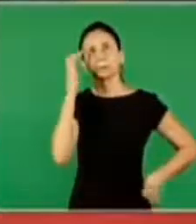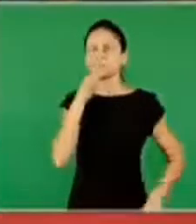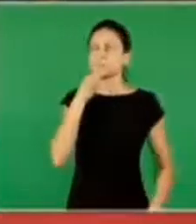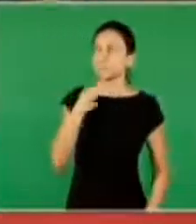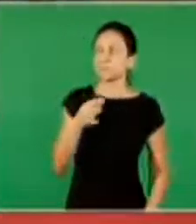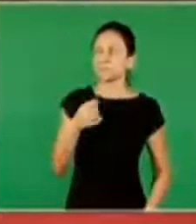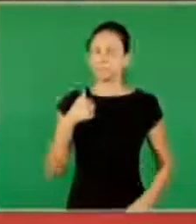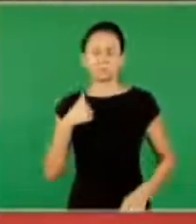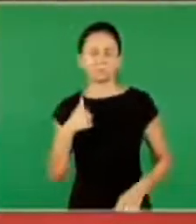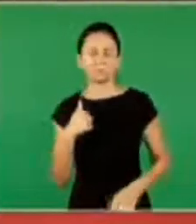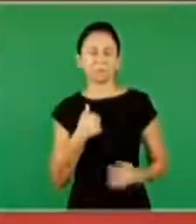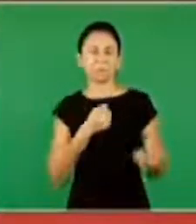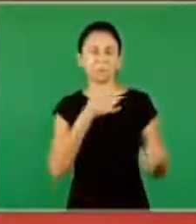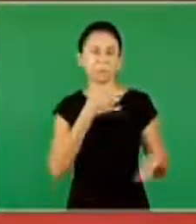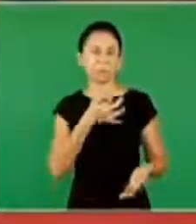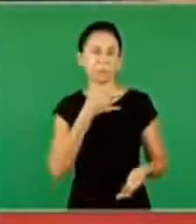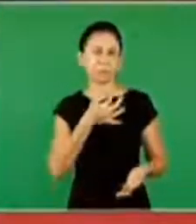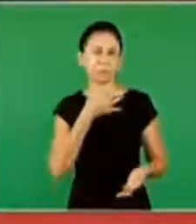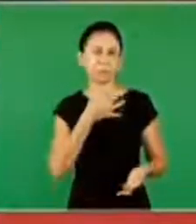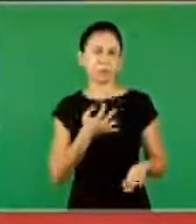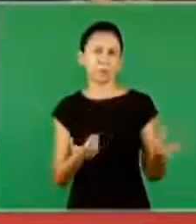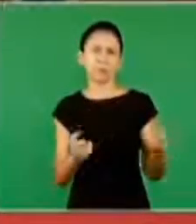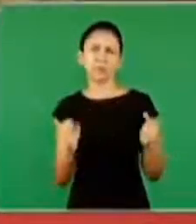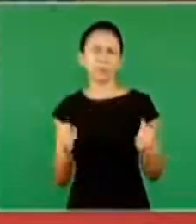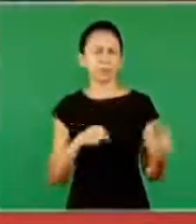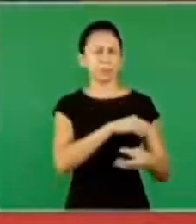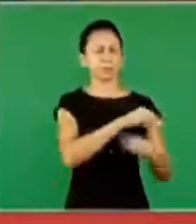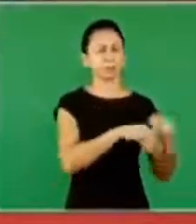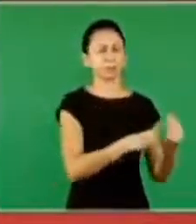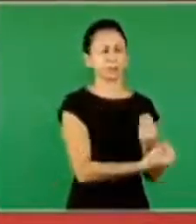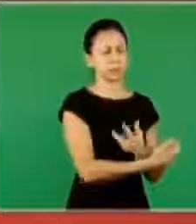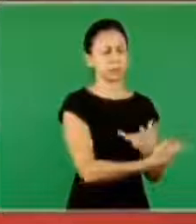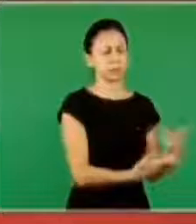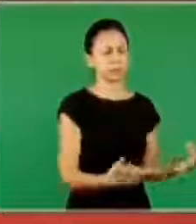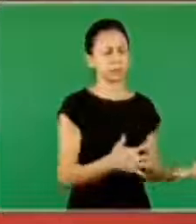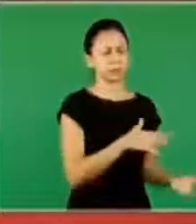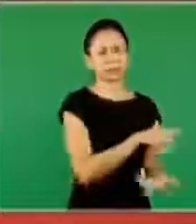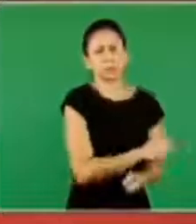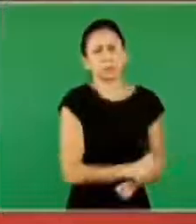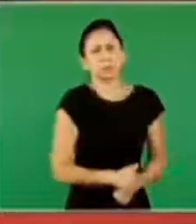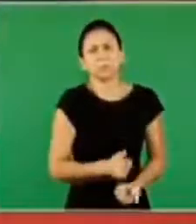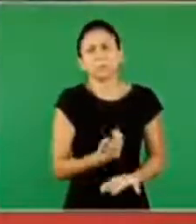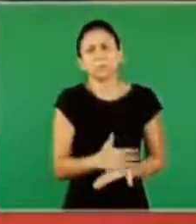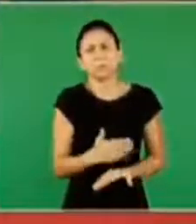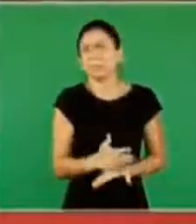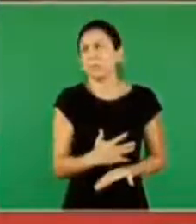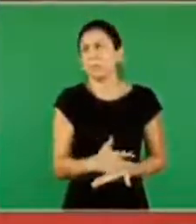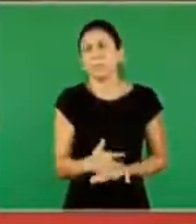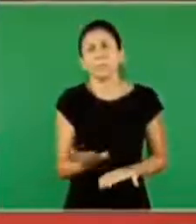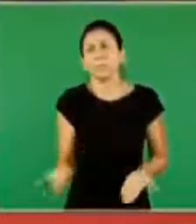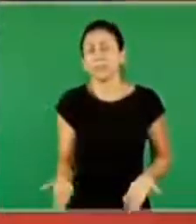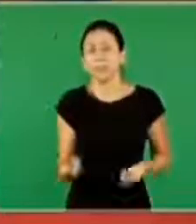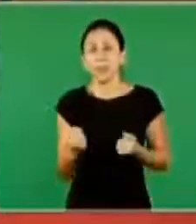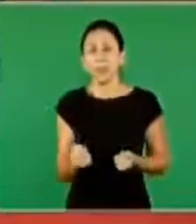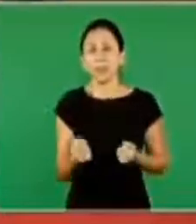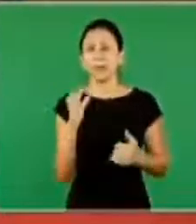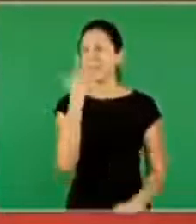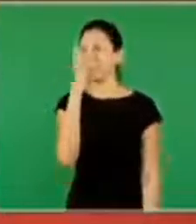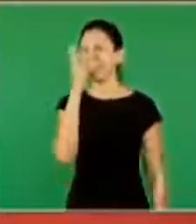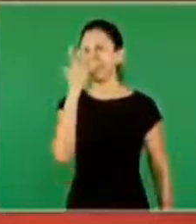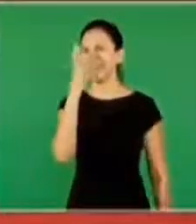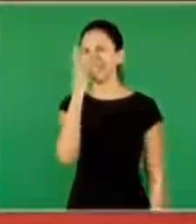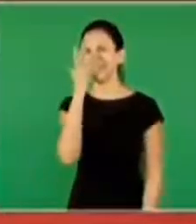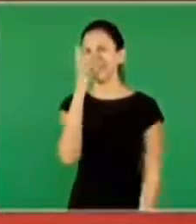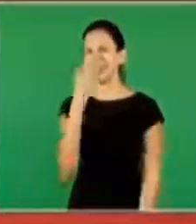may say it's like this I think it's like that I think that youth can get mixed up with the world it's not so bad we can